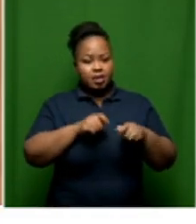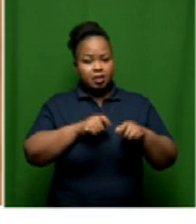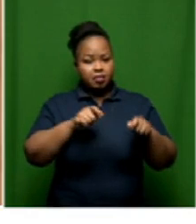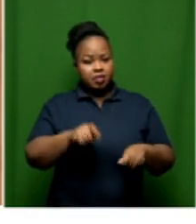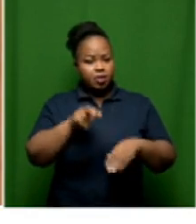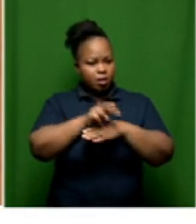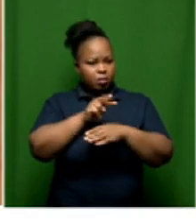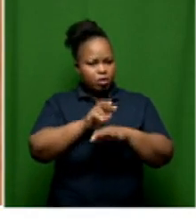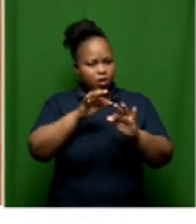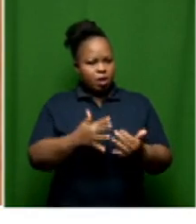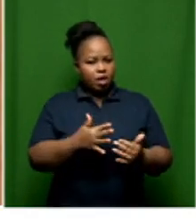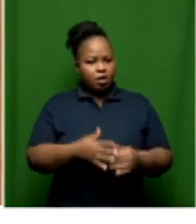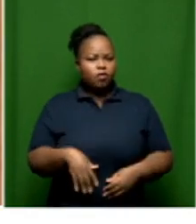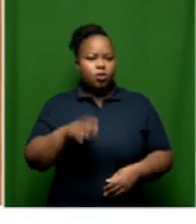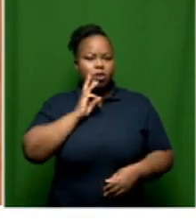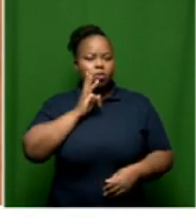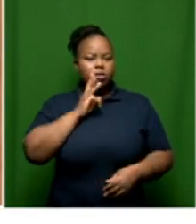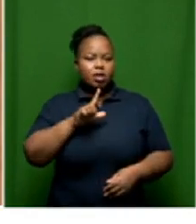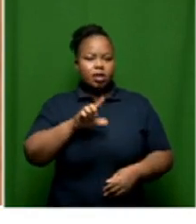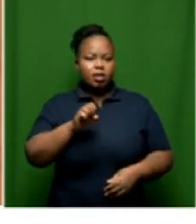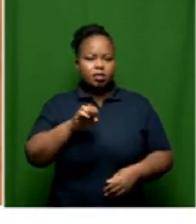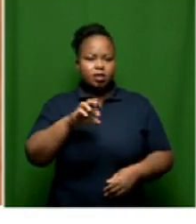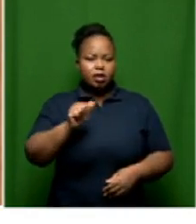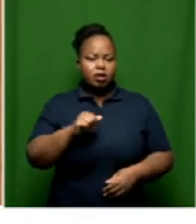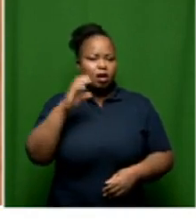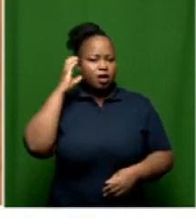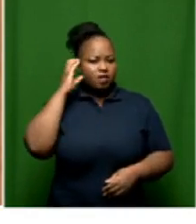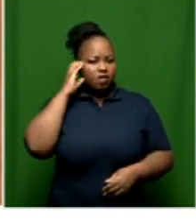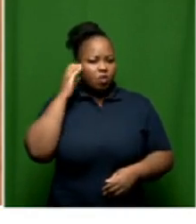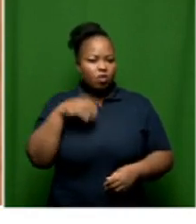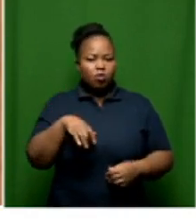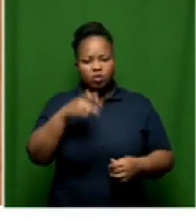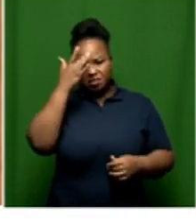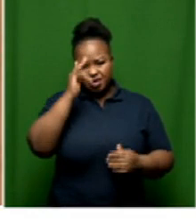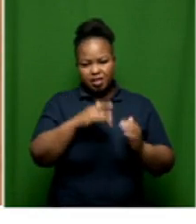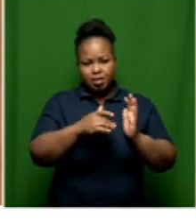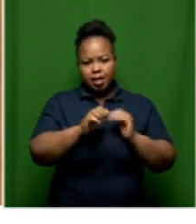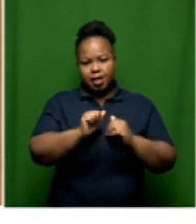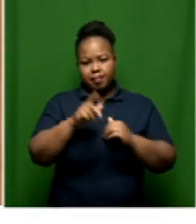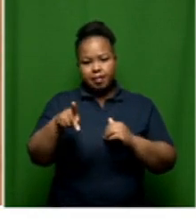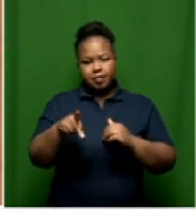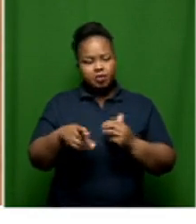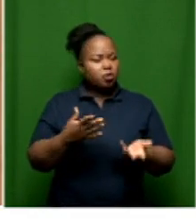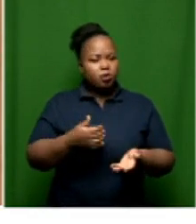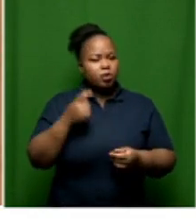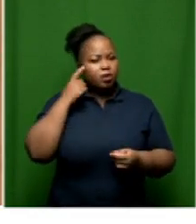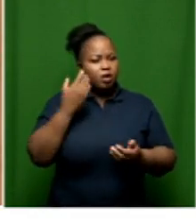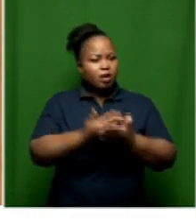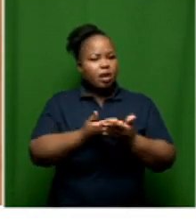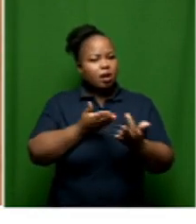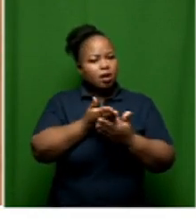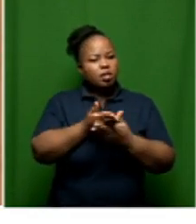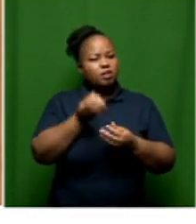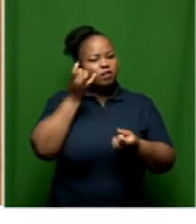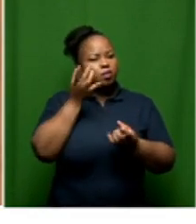monitor the usage of water through the Lesira customer smartphone application. What sort of information will they be able to access through this